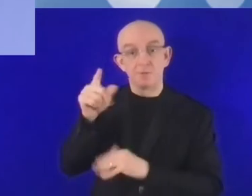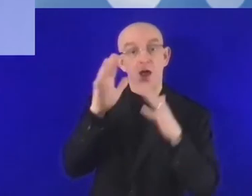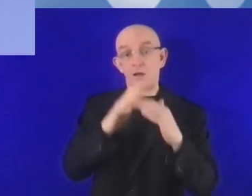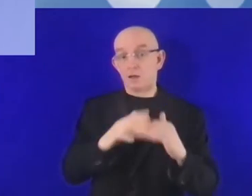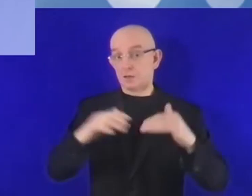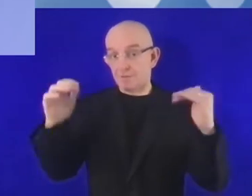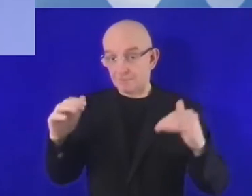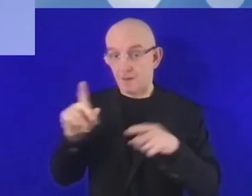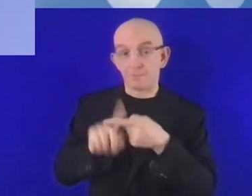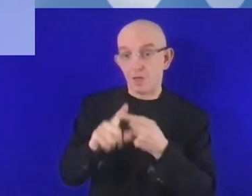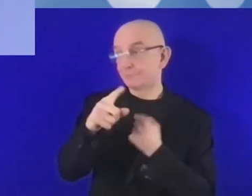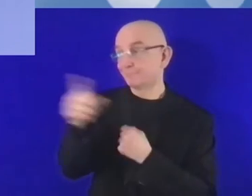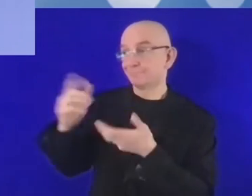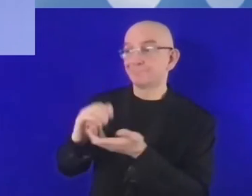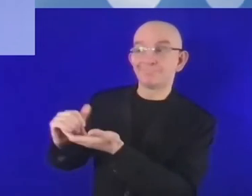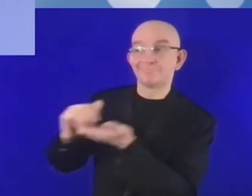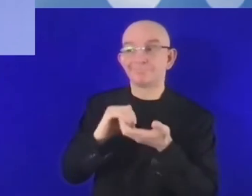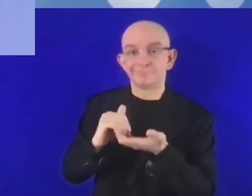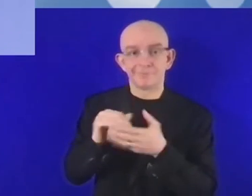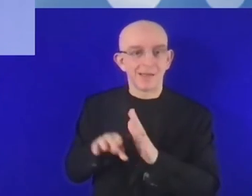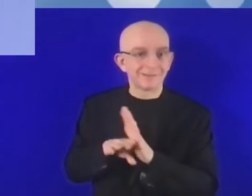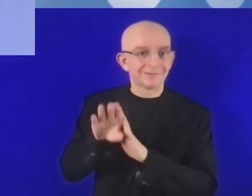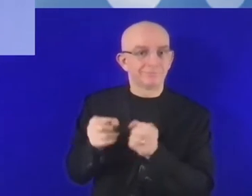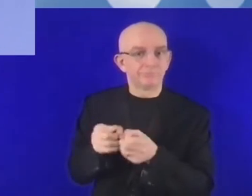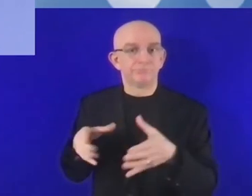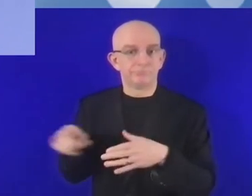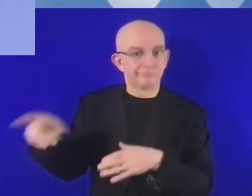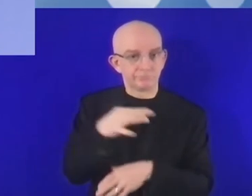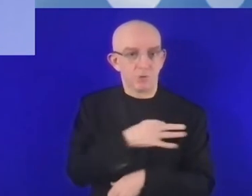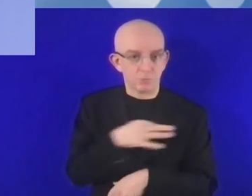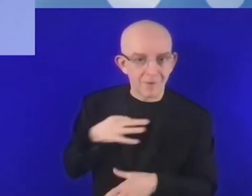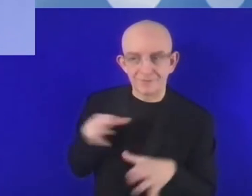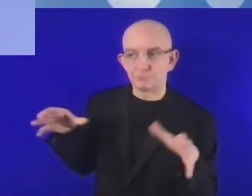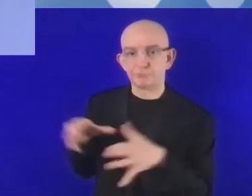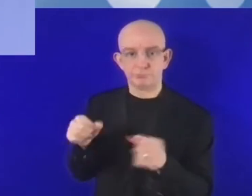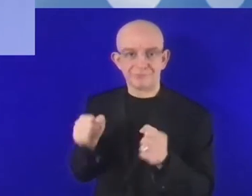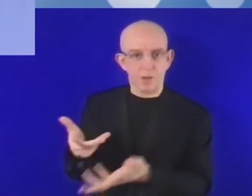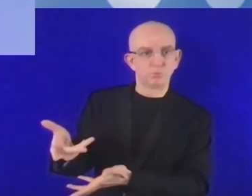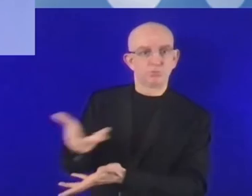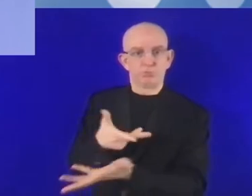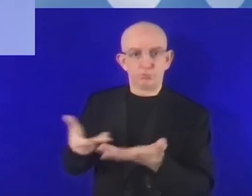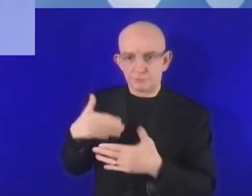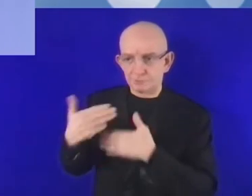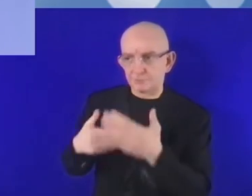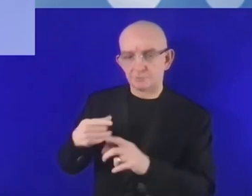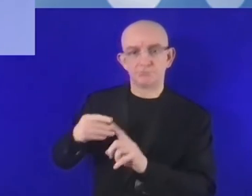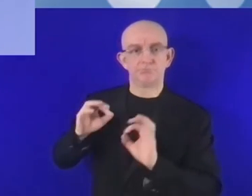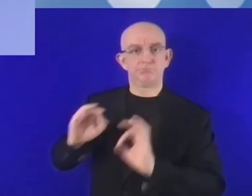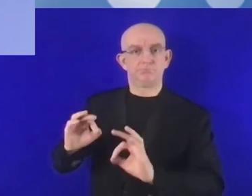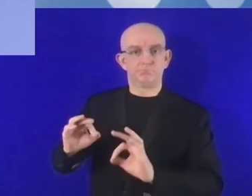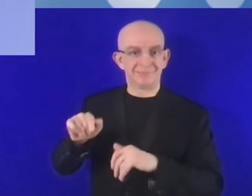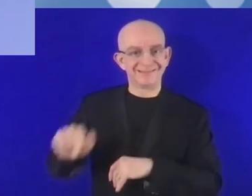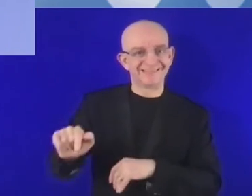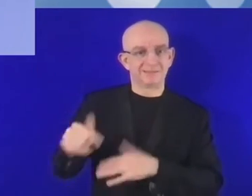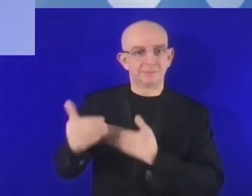responds to the financial, legal, technical challenge entrepreneurs face in process of realizing